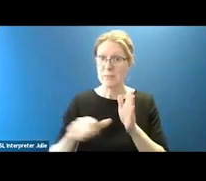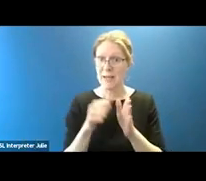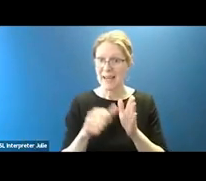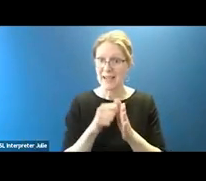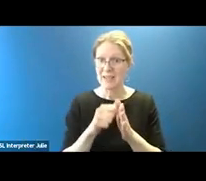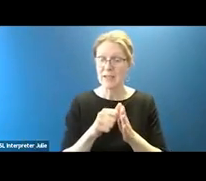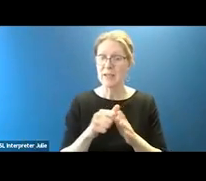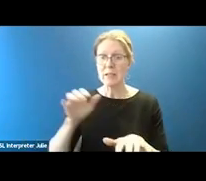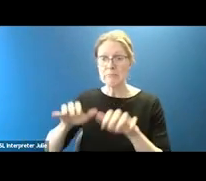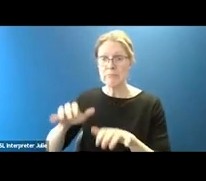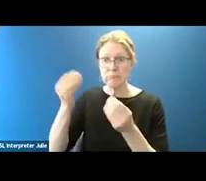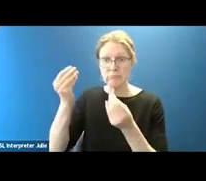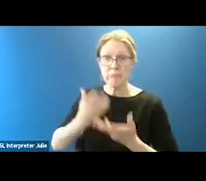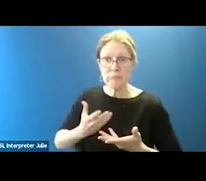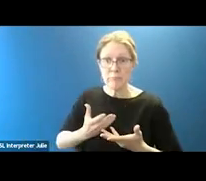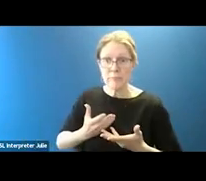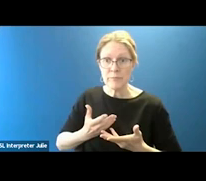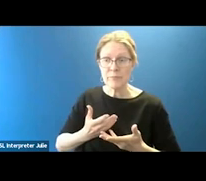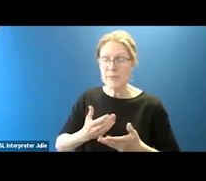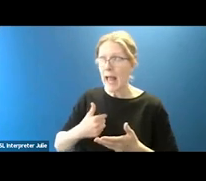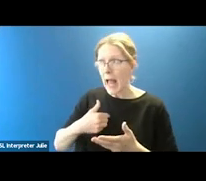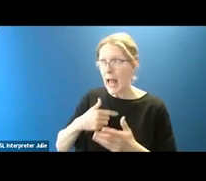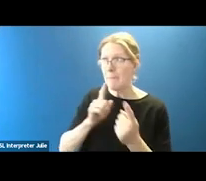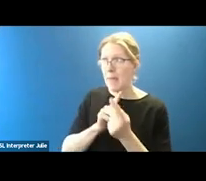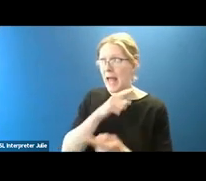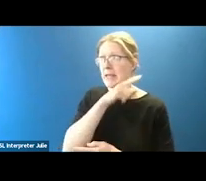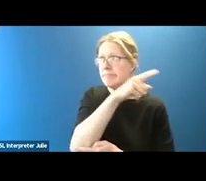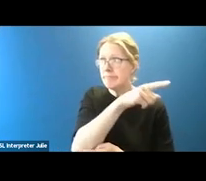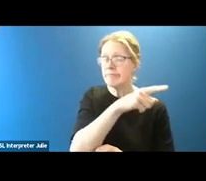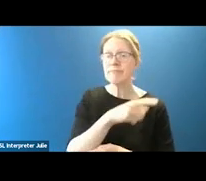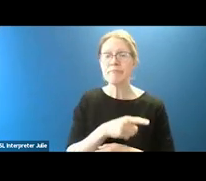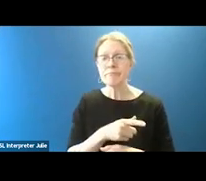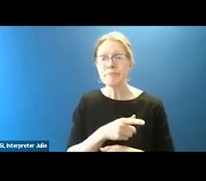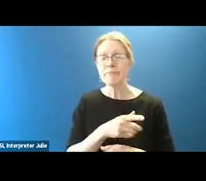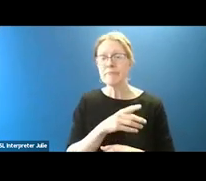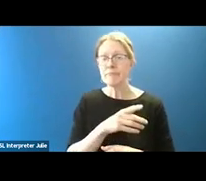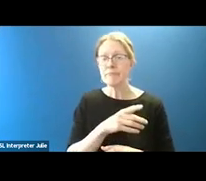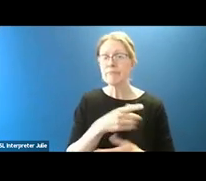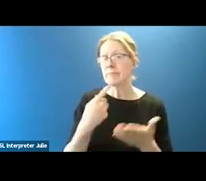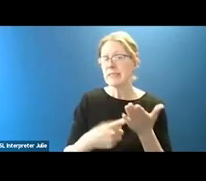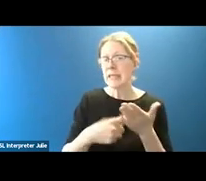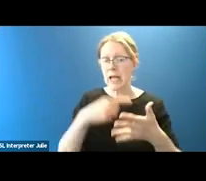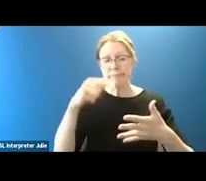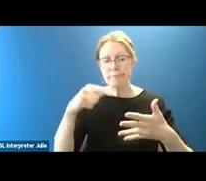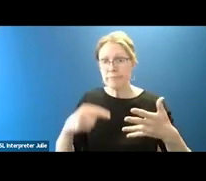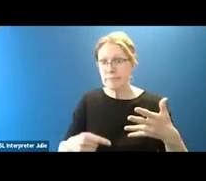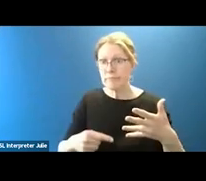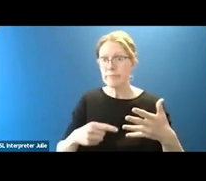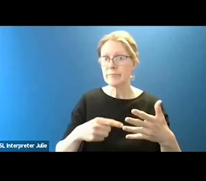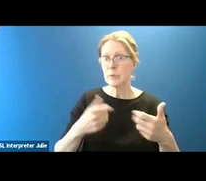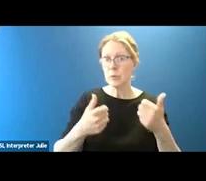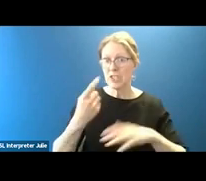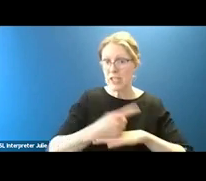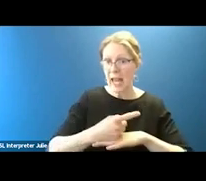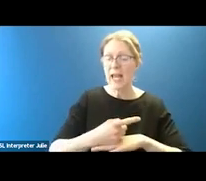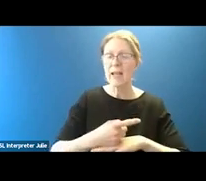I met with so-and-so. We met for, you know, about these topics. We met on this date. Things along